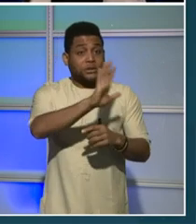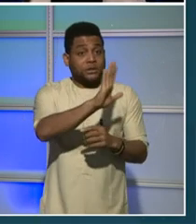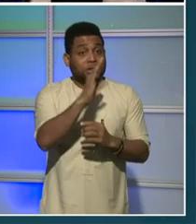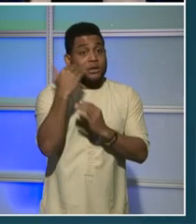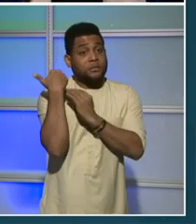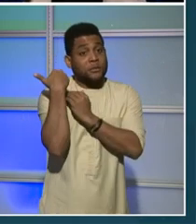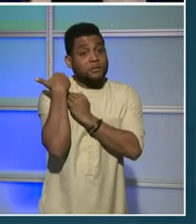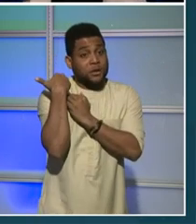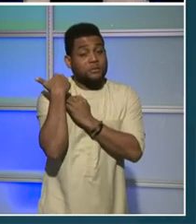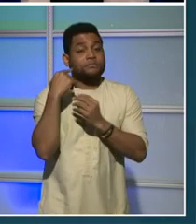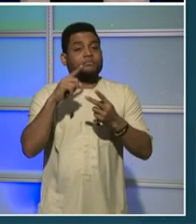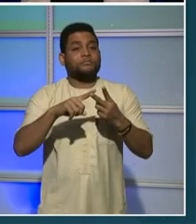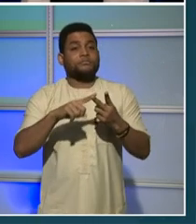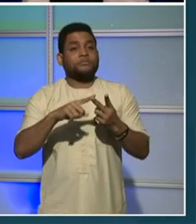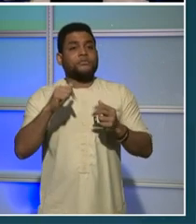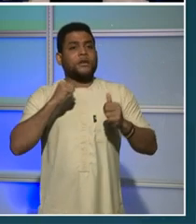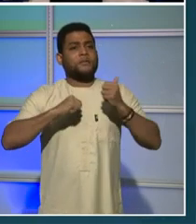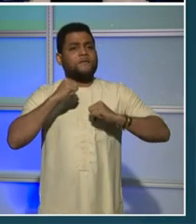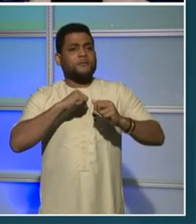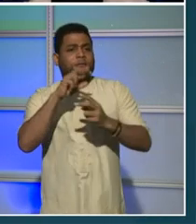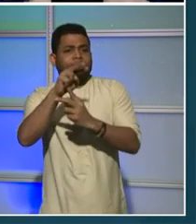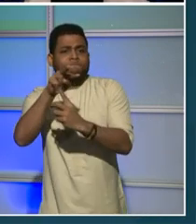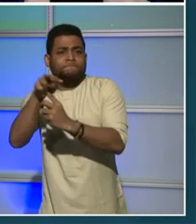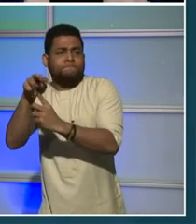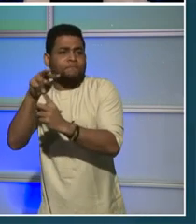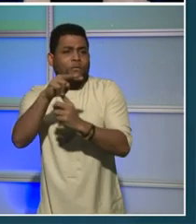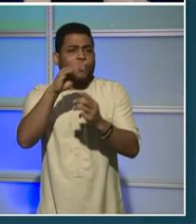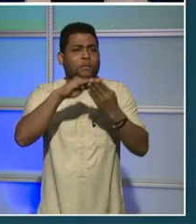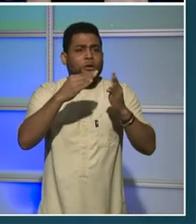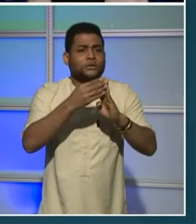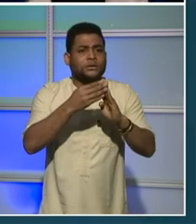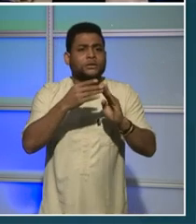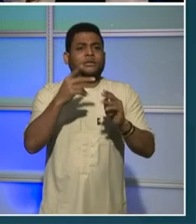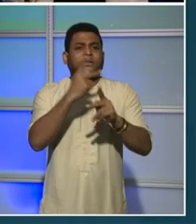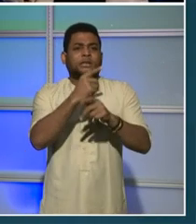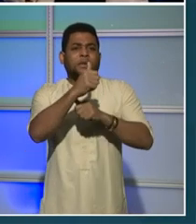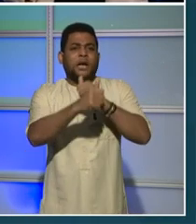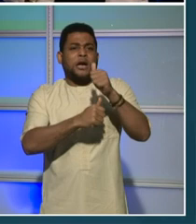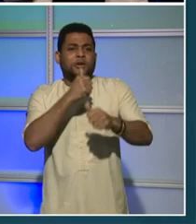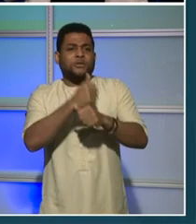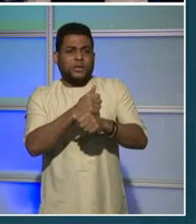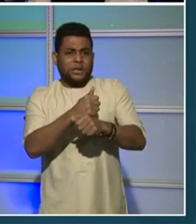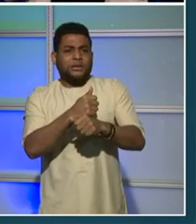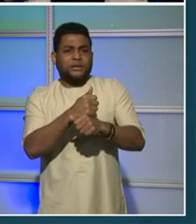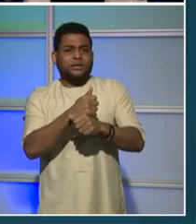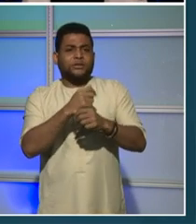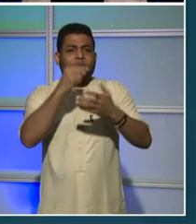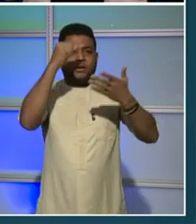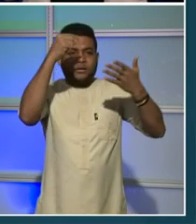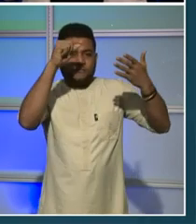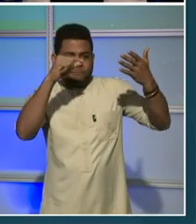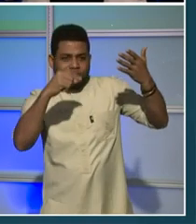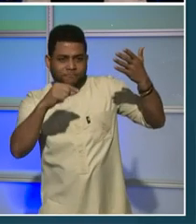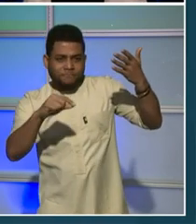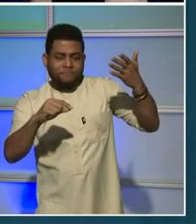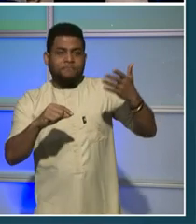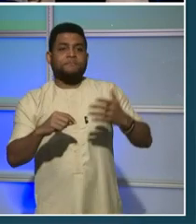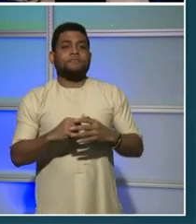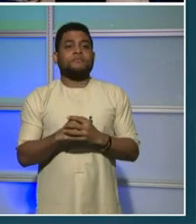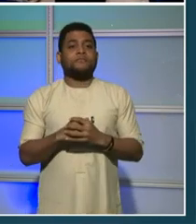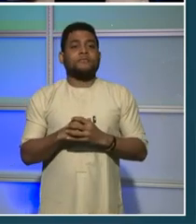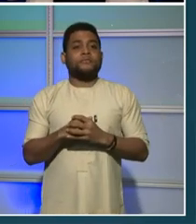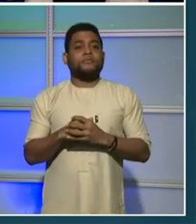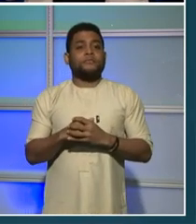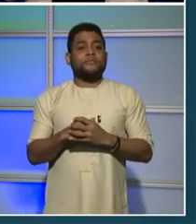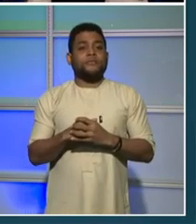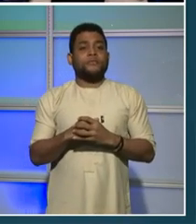performance oversight hearings, and our annual audit, we're able to clearly understand and tell you what programs are working and which